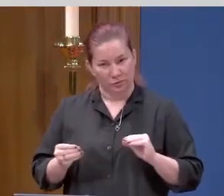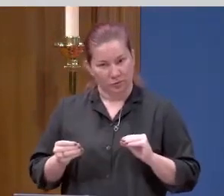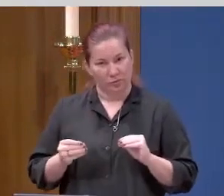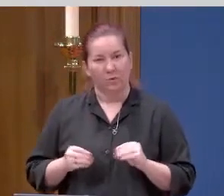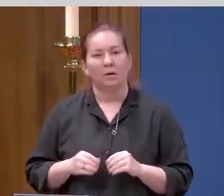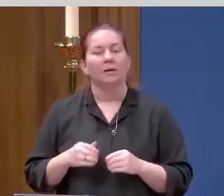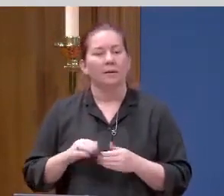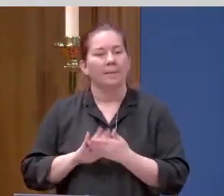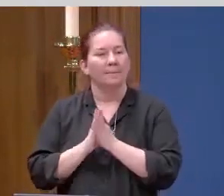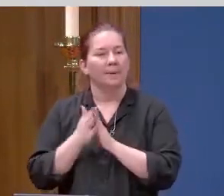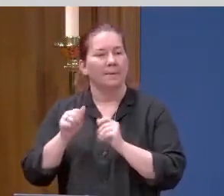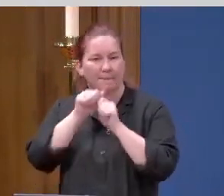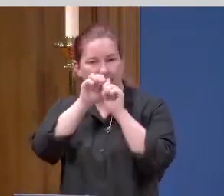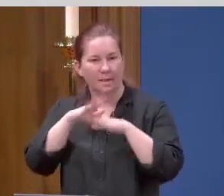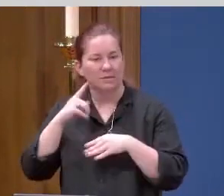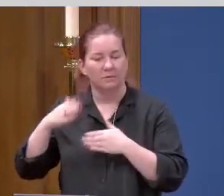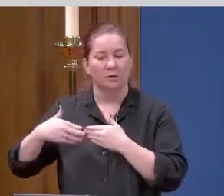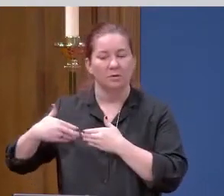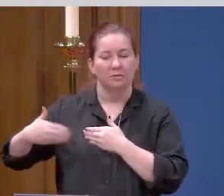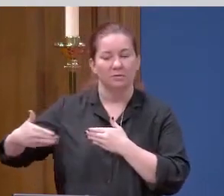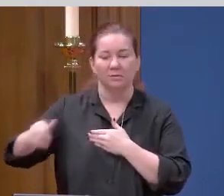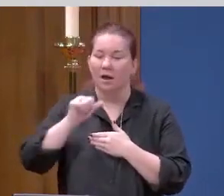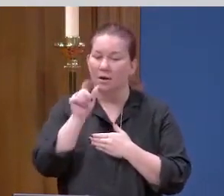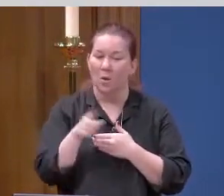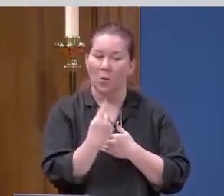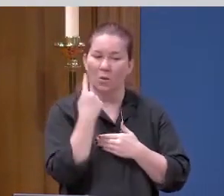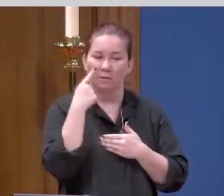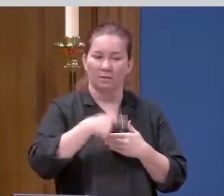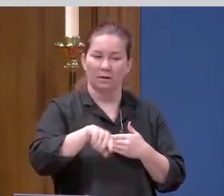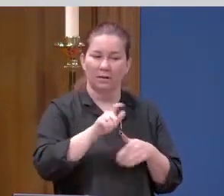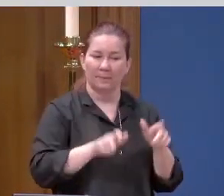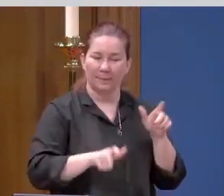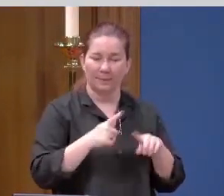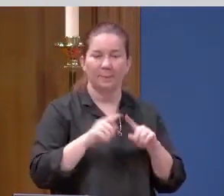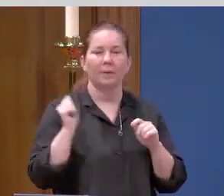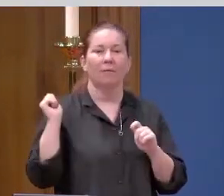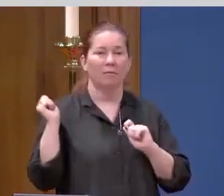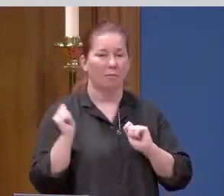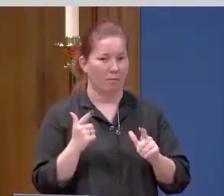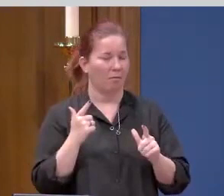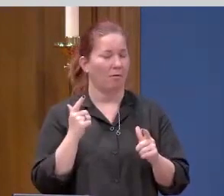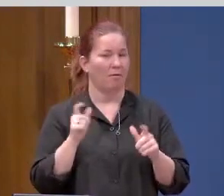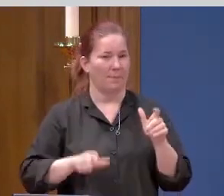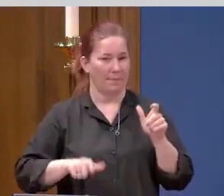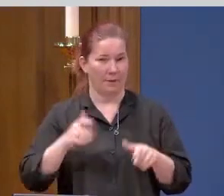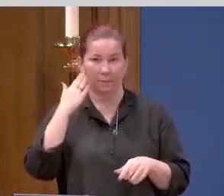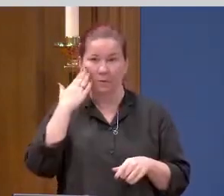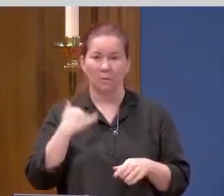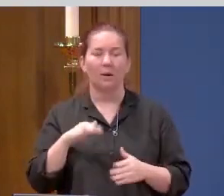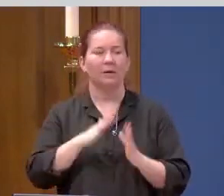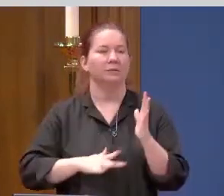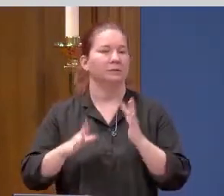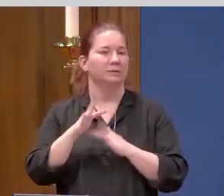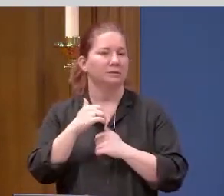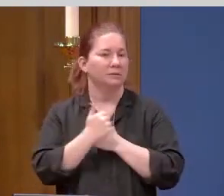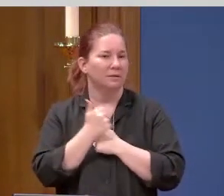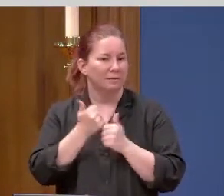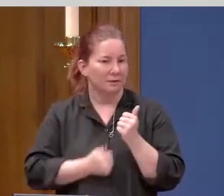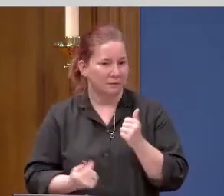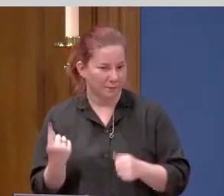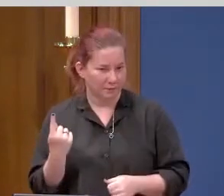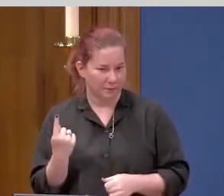ages. Not just for these people. But for all the people. Because Jesus loves everybody.